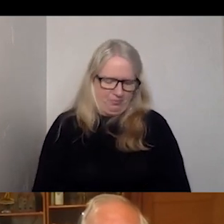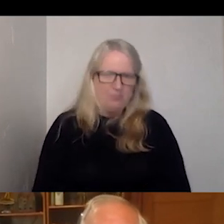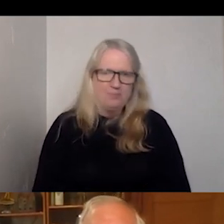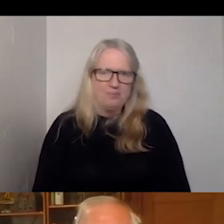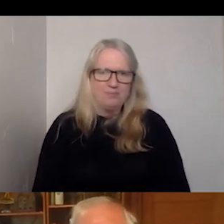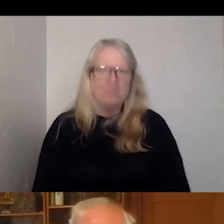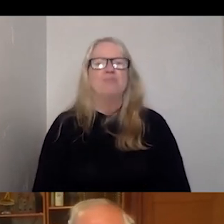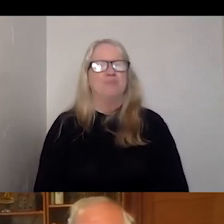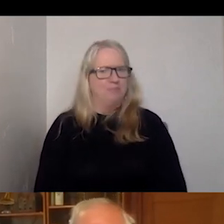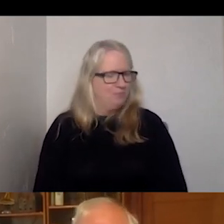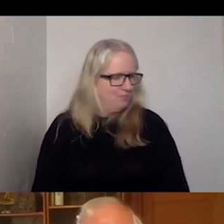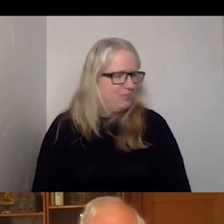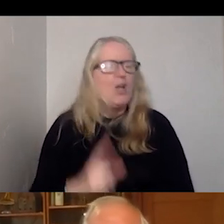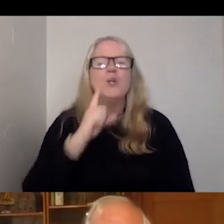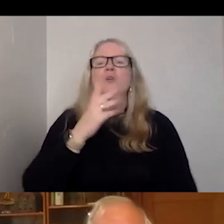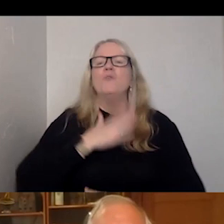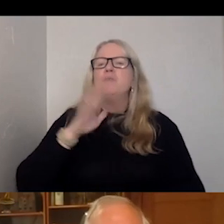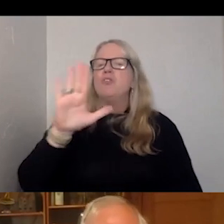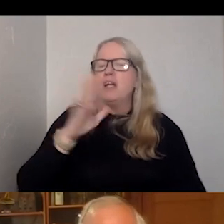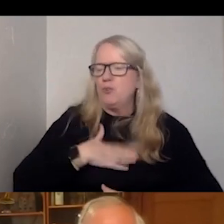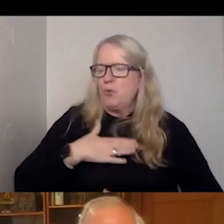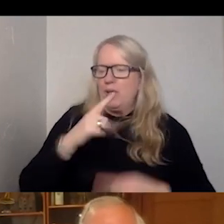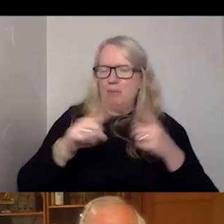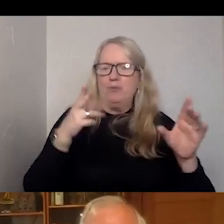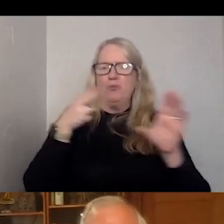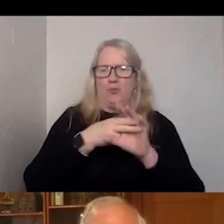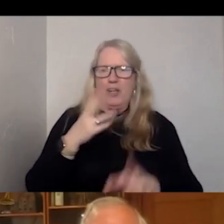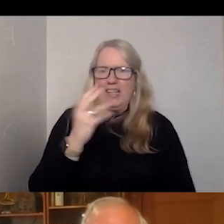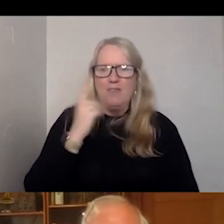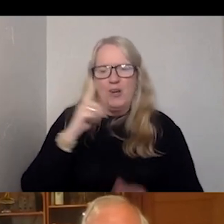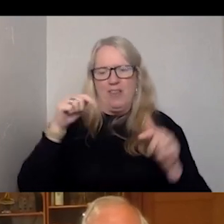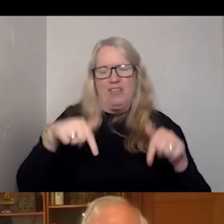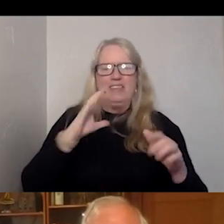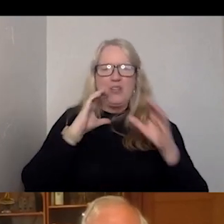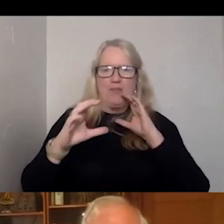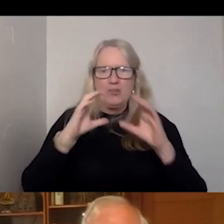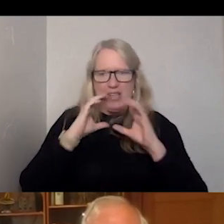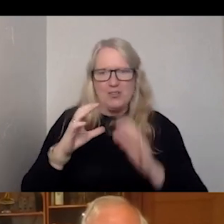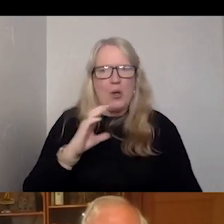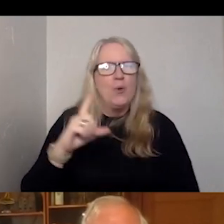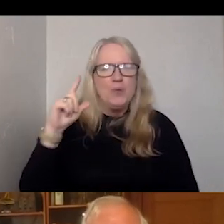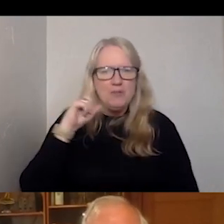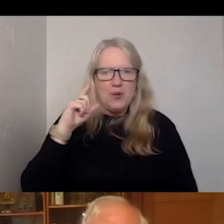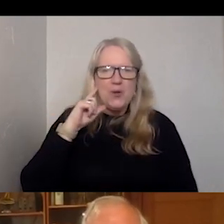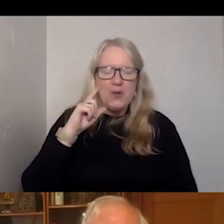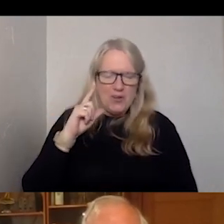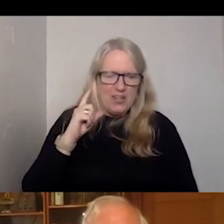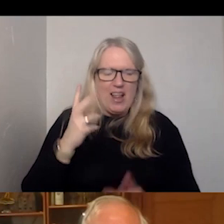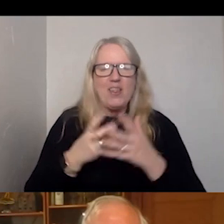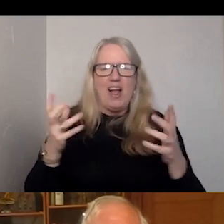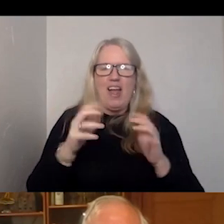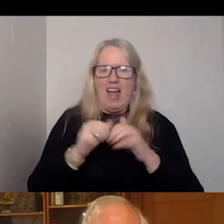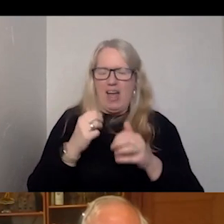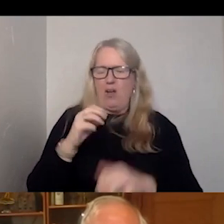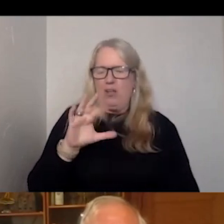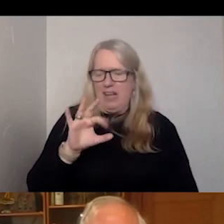Yeah, we really appreciate your willingness to join. think, you know, on this conversation, we've heard a lot about how to make